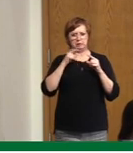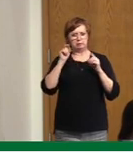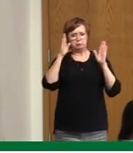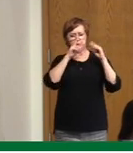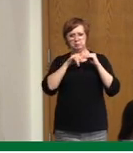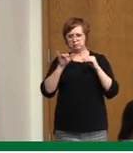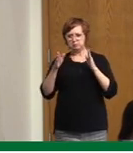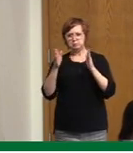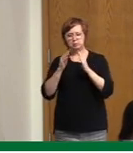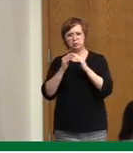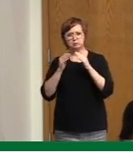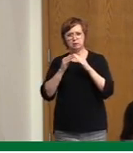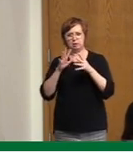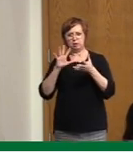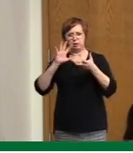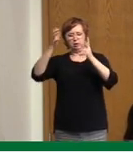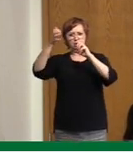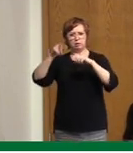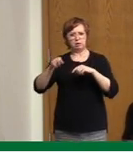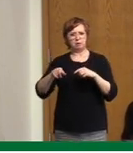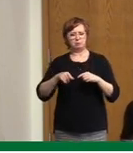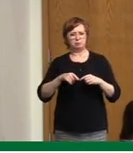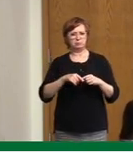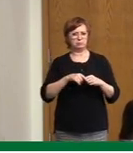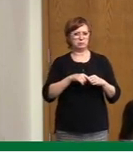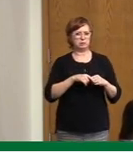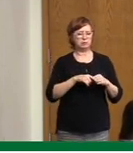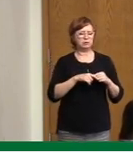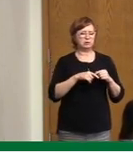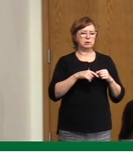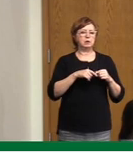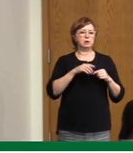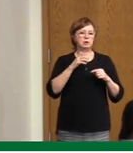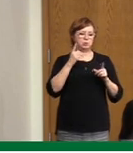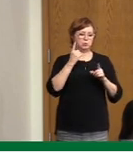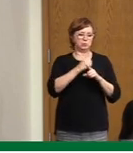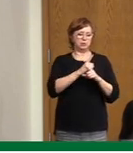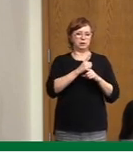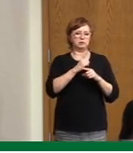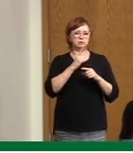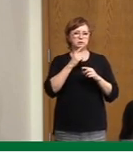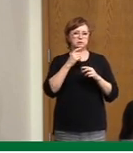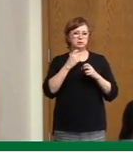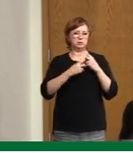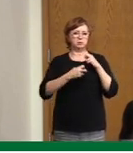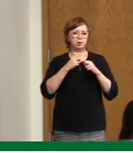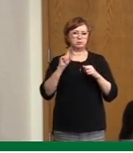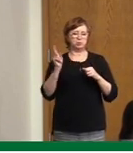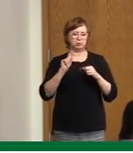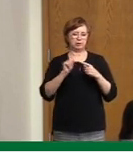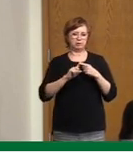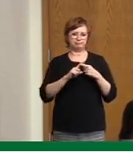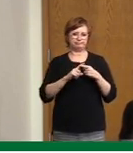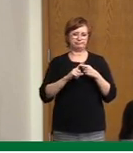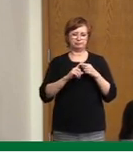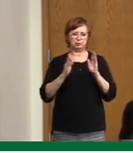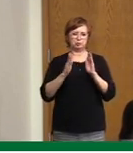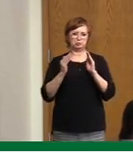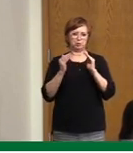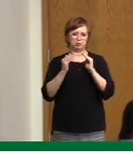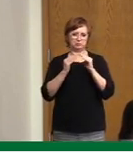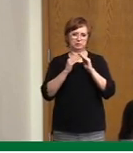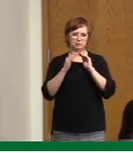Well, I think it's just the impact is immediate within rural Saskatchewan. If you only have one or two doctors in a specific